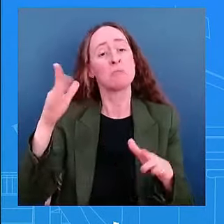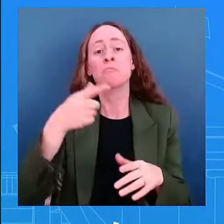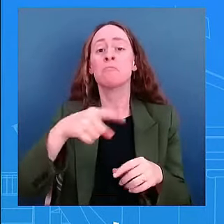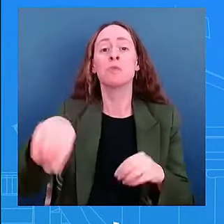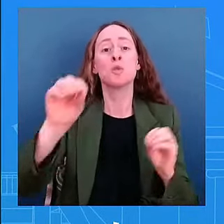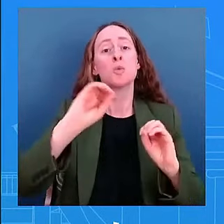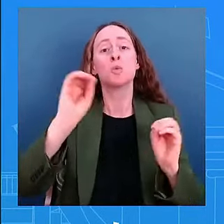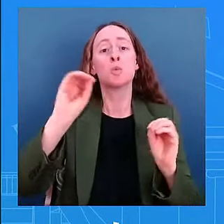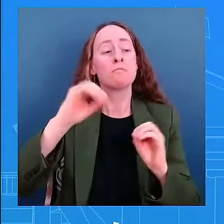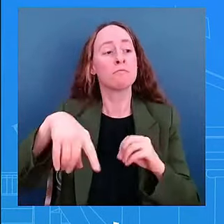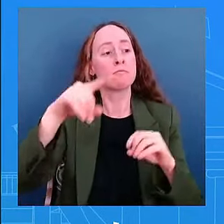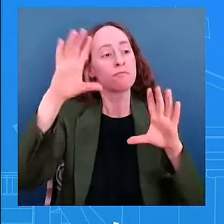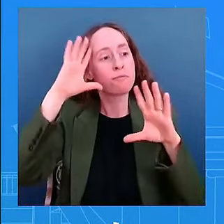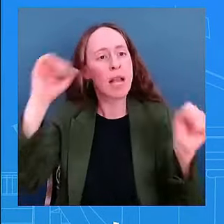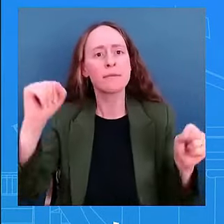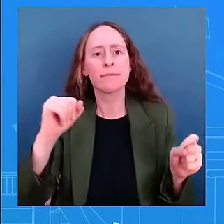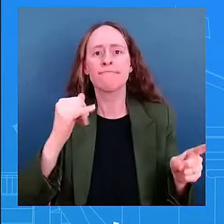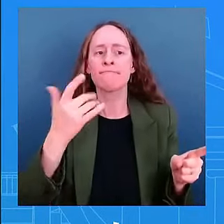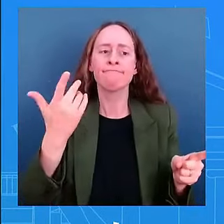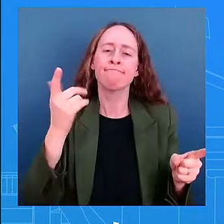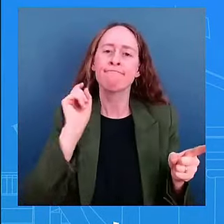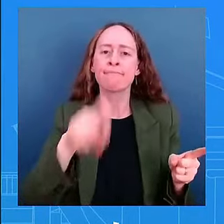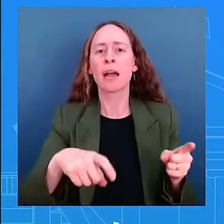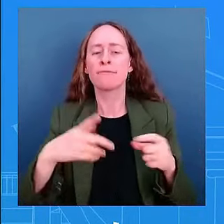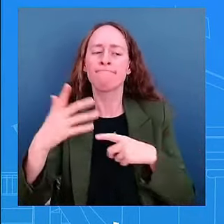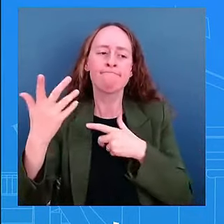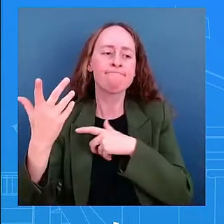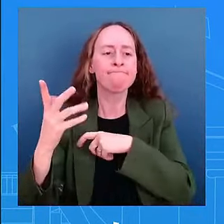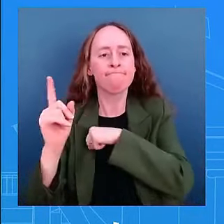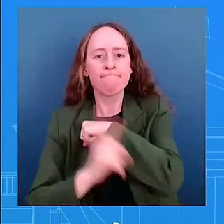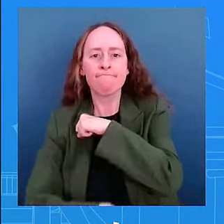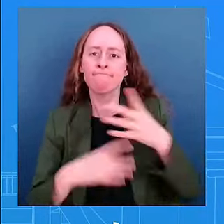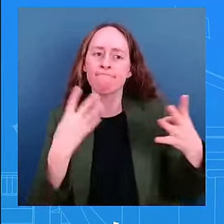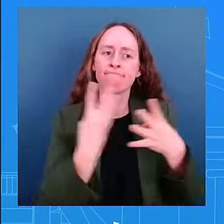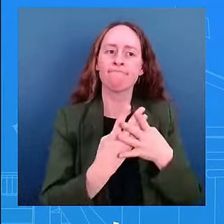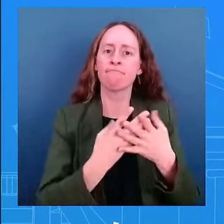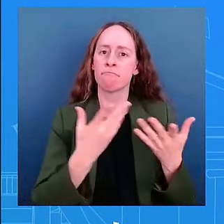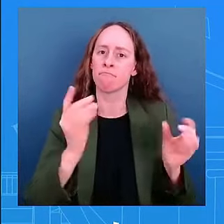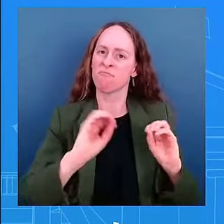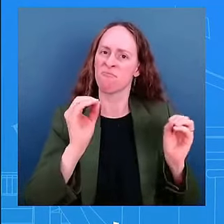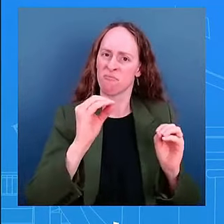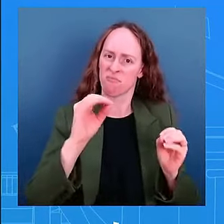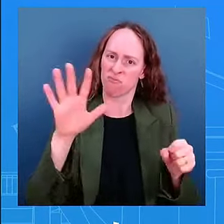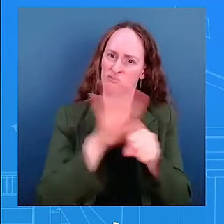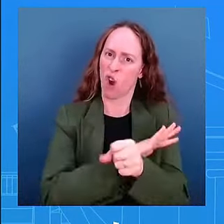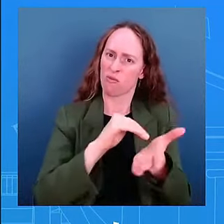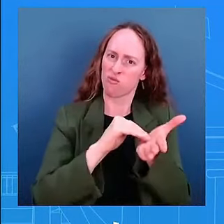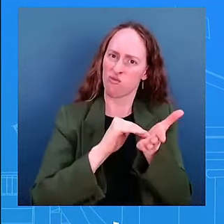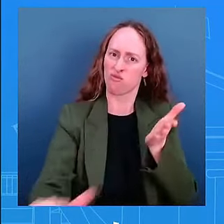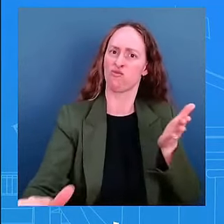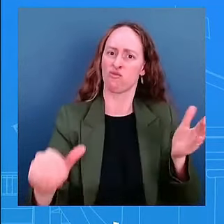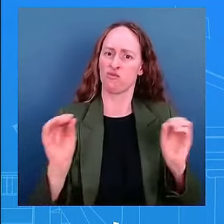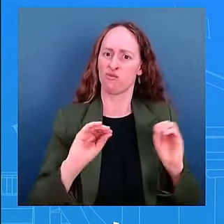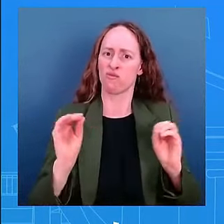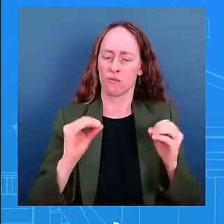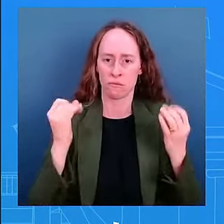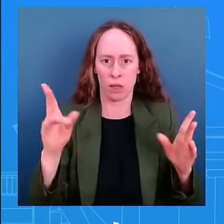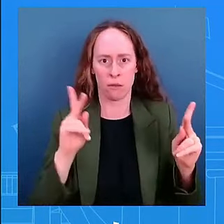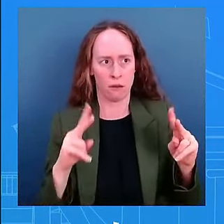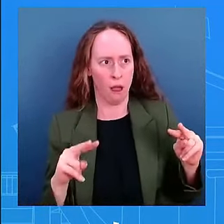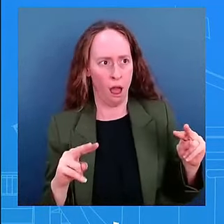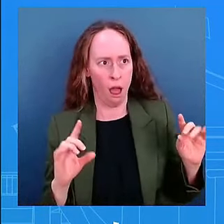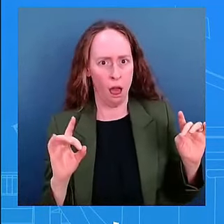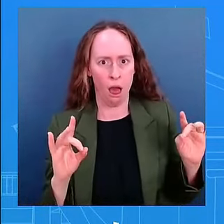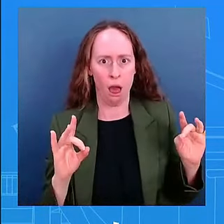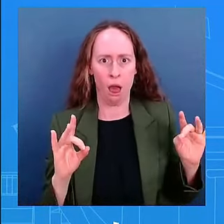seeing right now is not normal and majority of americans agree with us right what we're seeing that the supreme court is not normal uh and